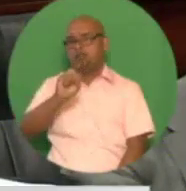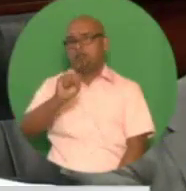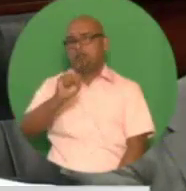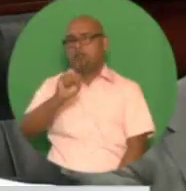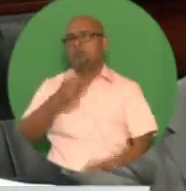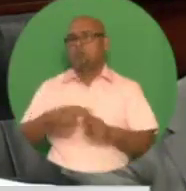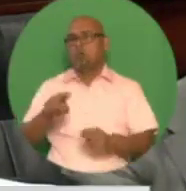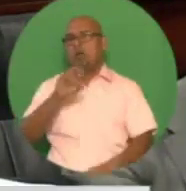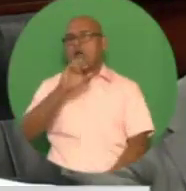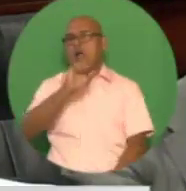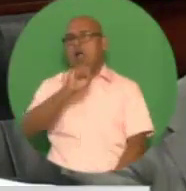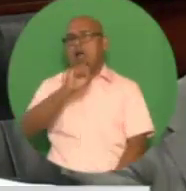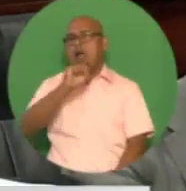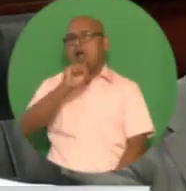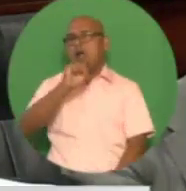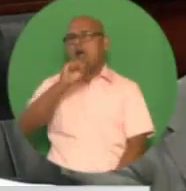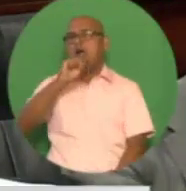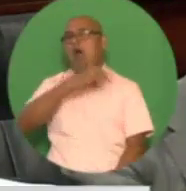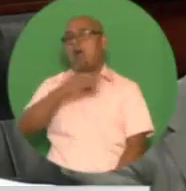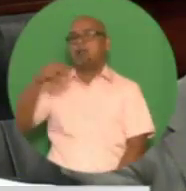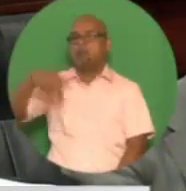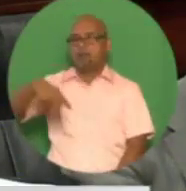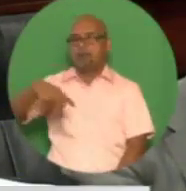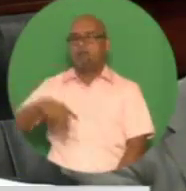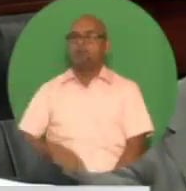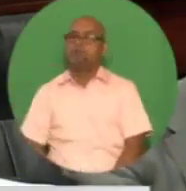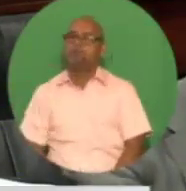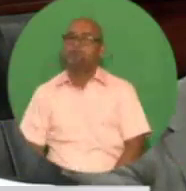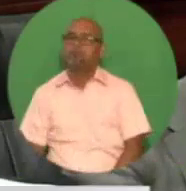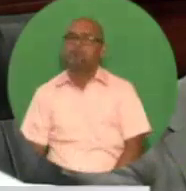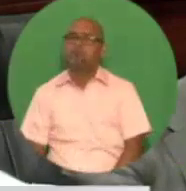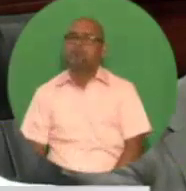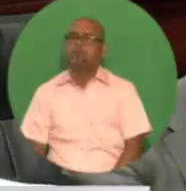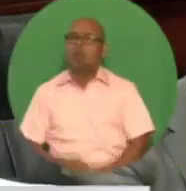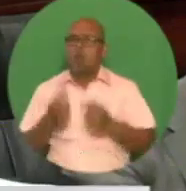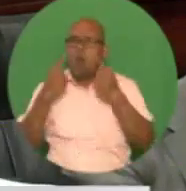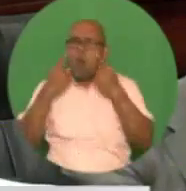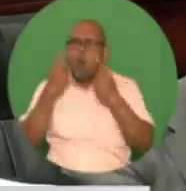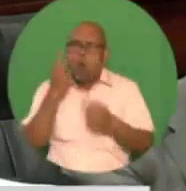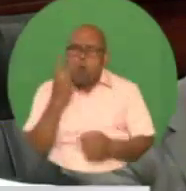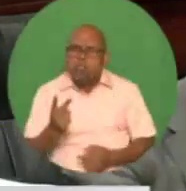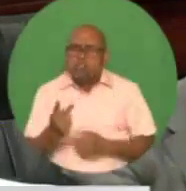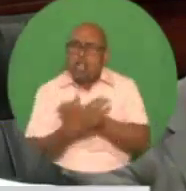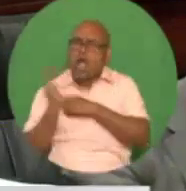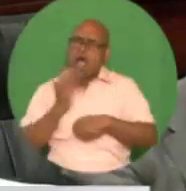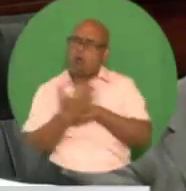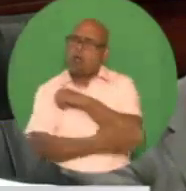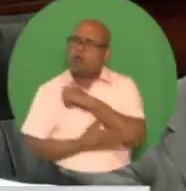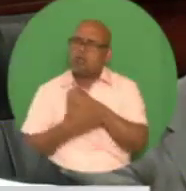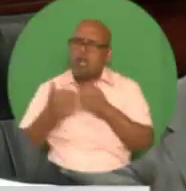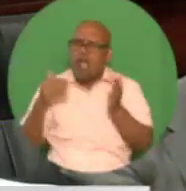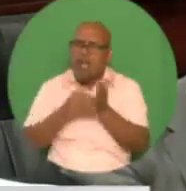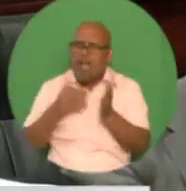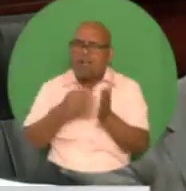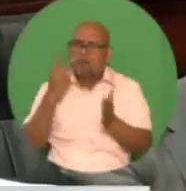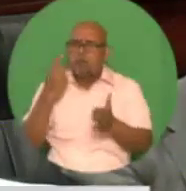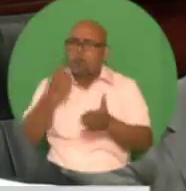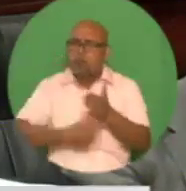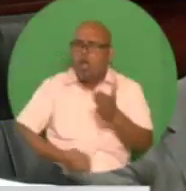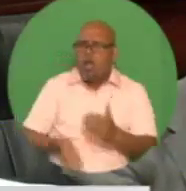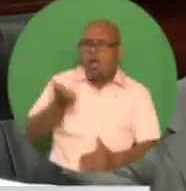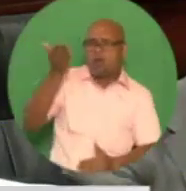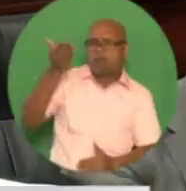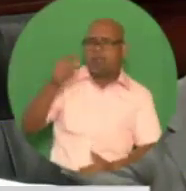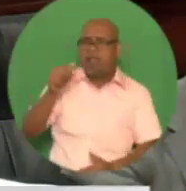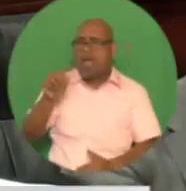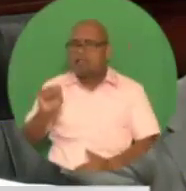economic recovery over the medium term, driven by moderately high energy prices and higher gas production levels. For this